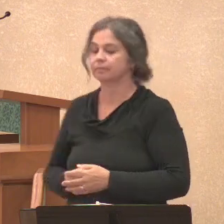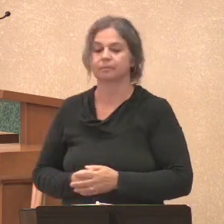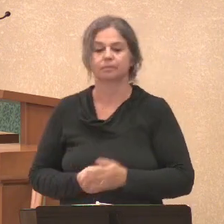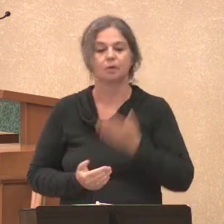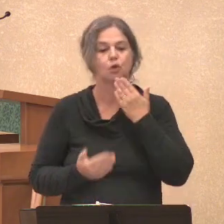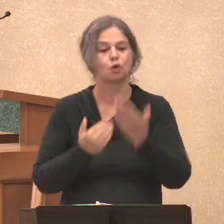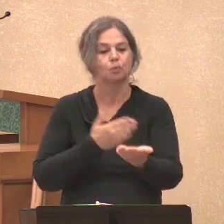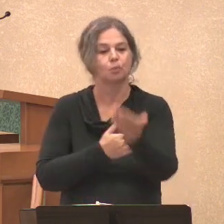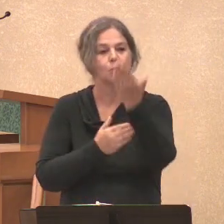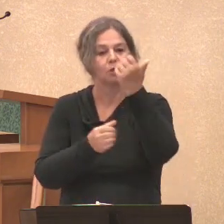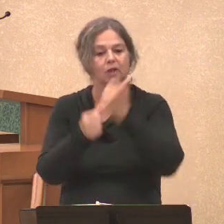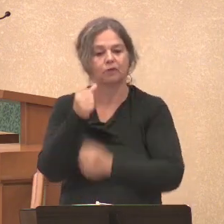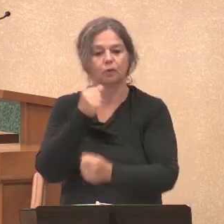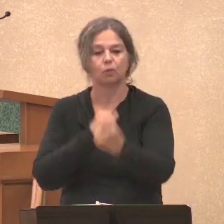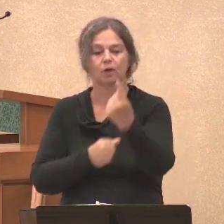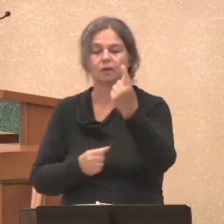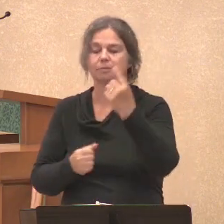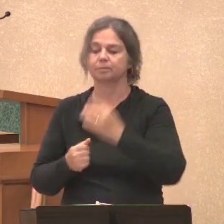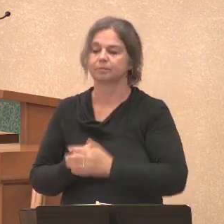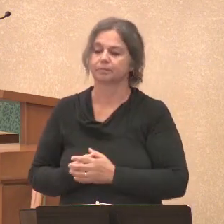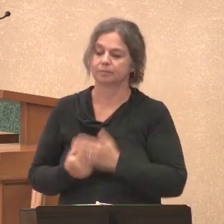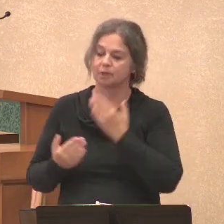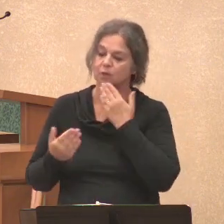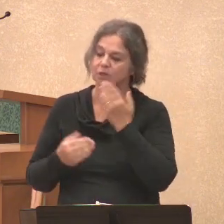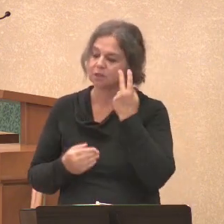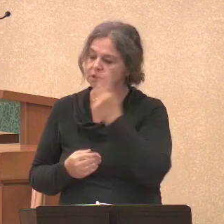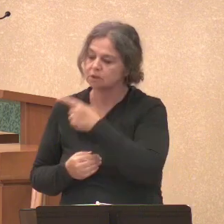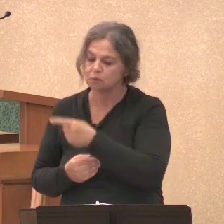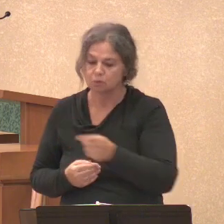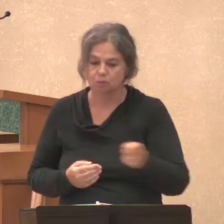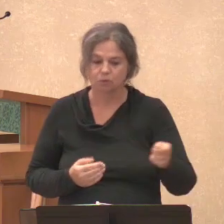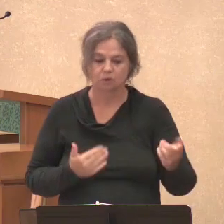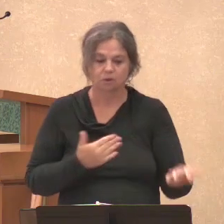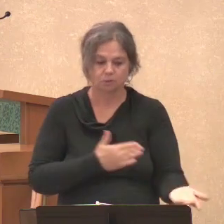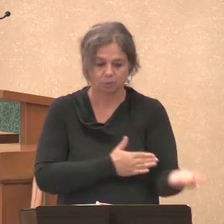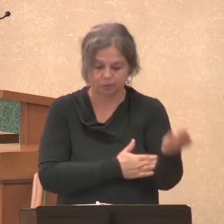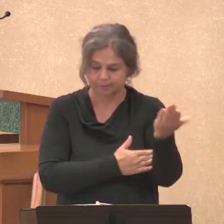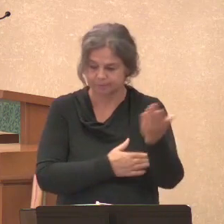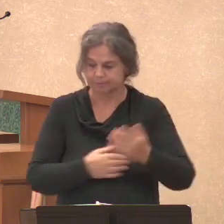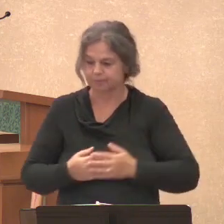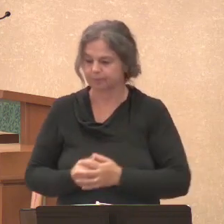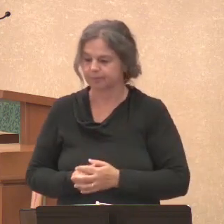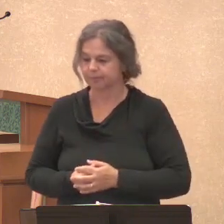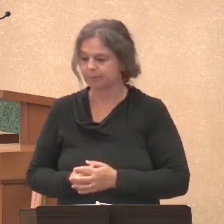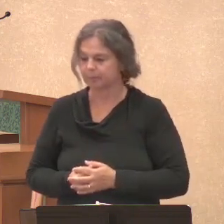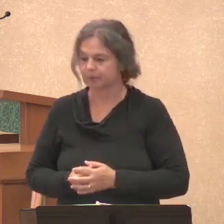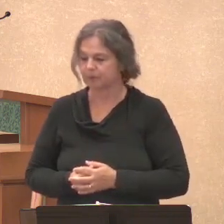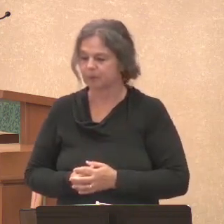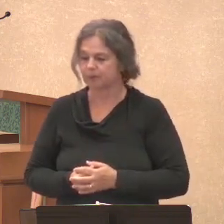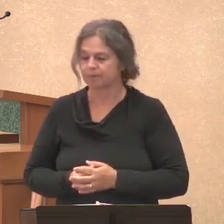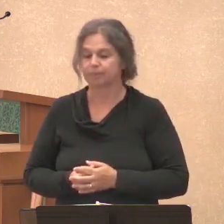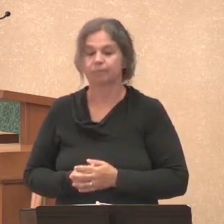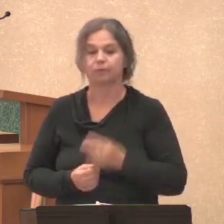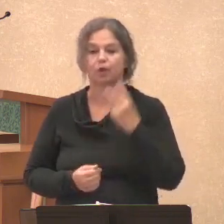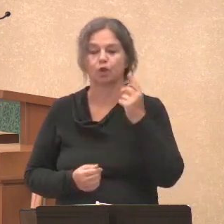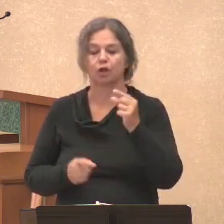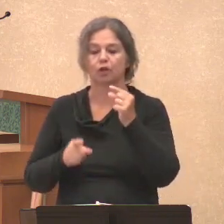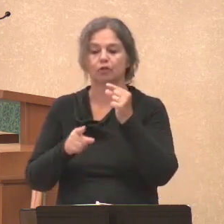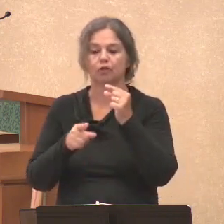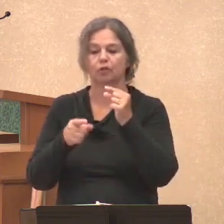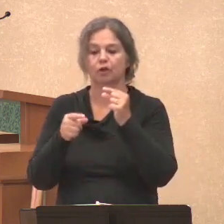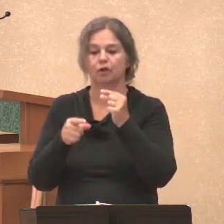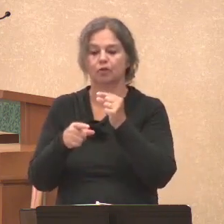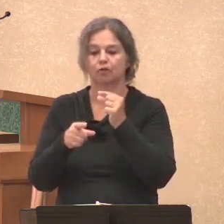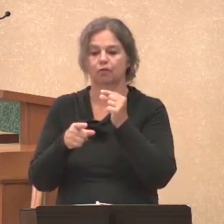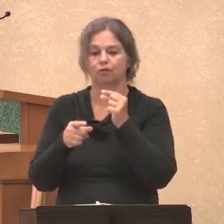Well, good morning, everybody. Good to see you today. I would like to look at a verse that we just heard from